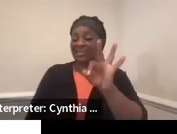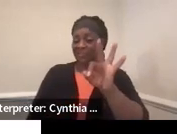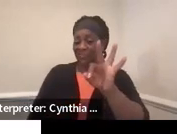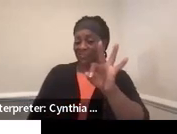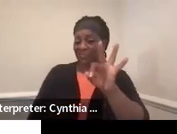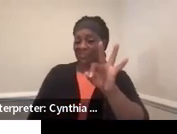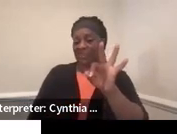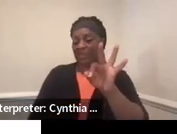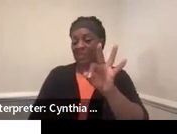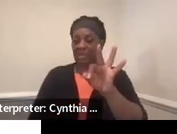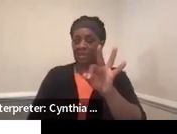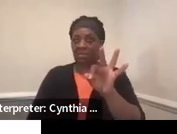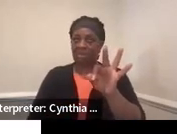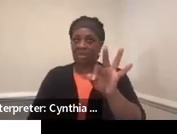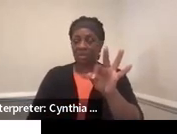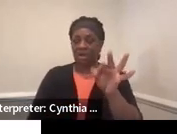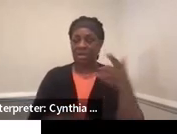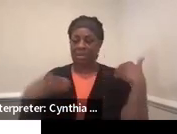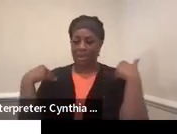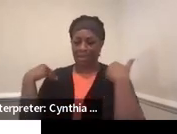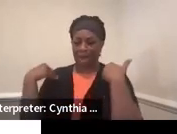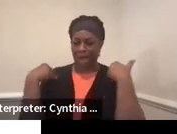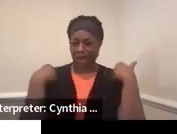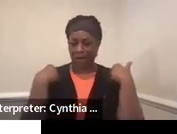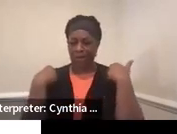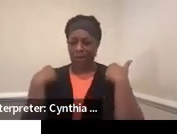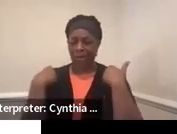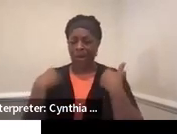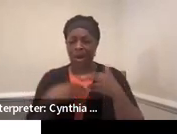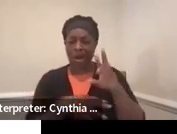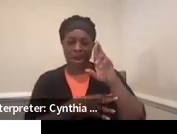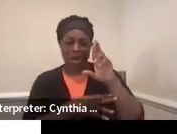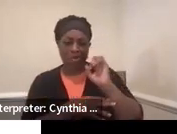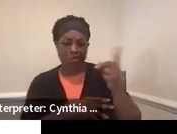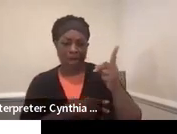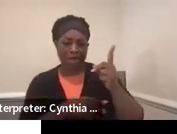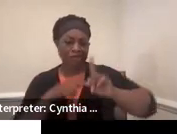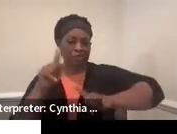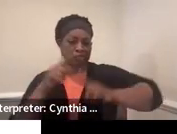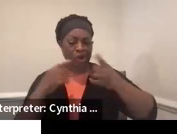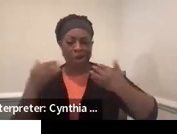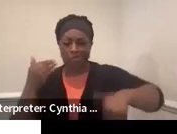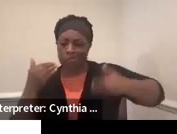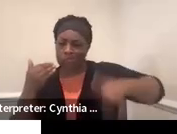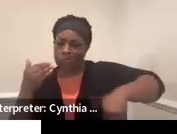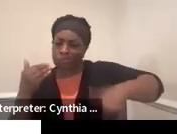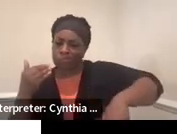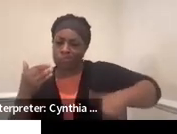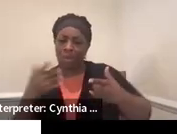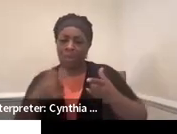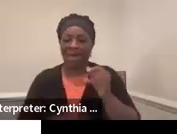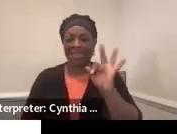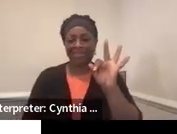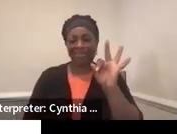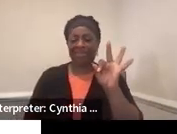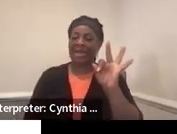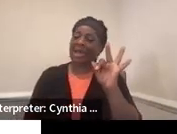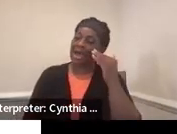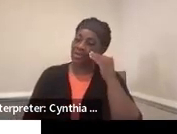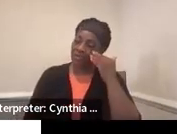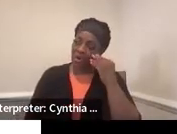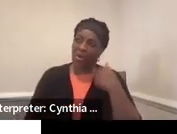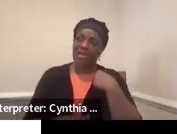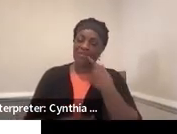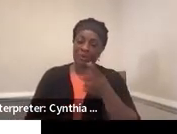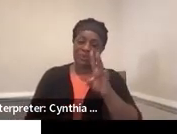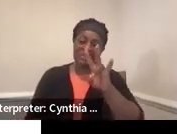a supermodel or a rock star. Or the example that I always use, and forgive me if you've heard it 700 times,